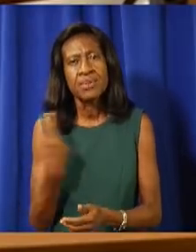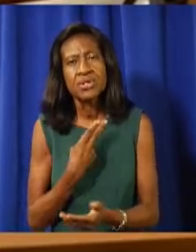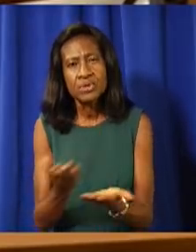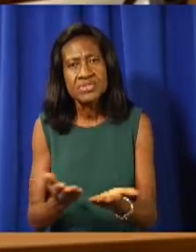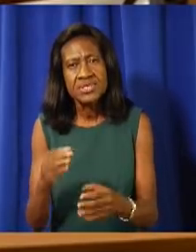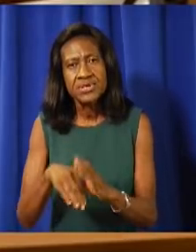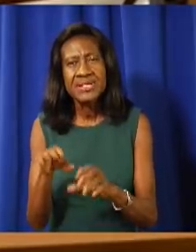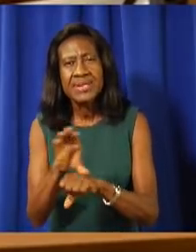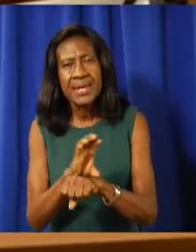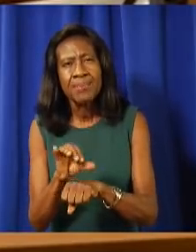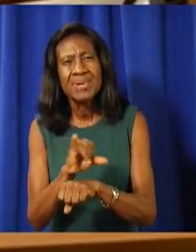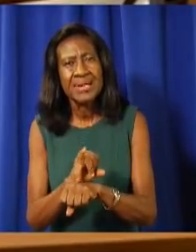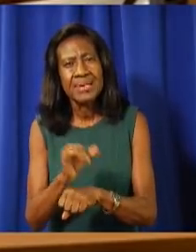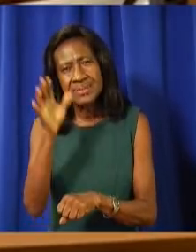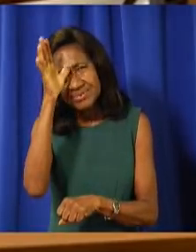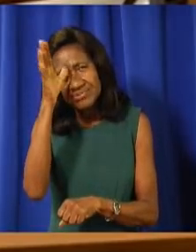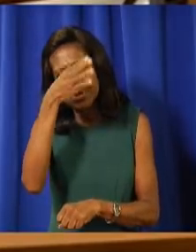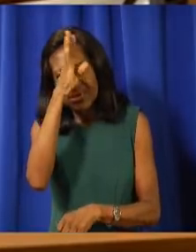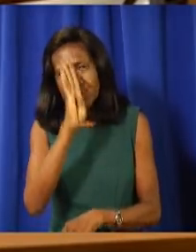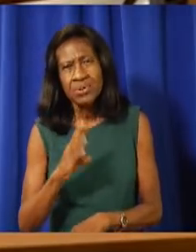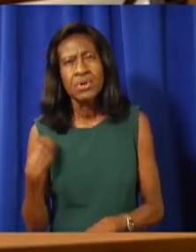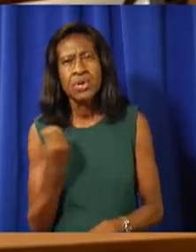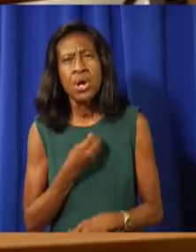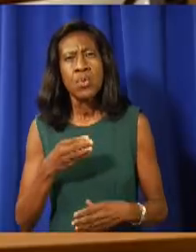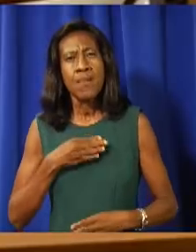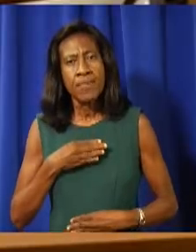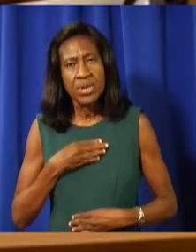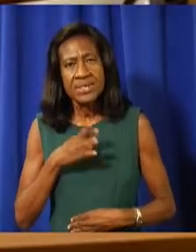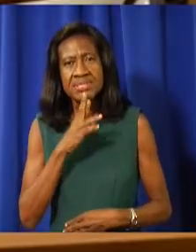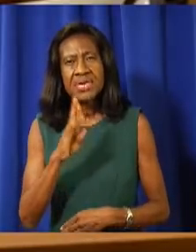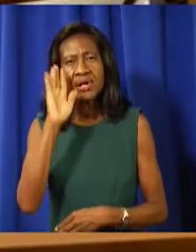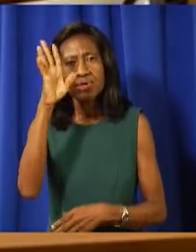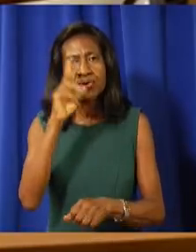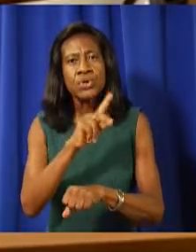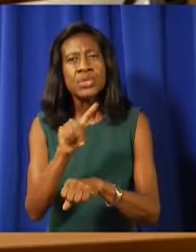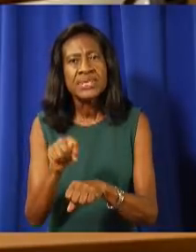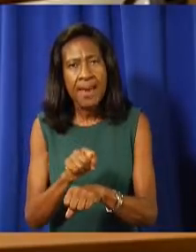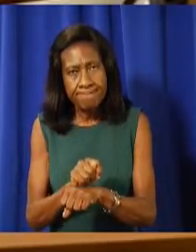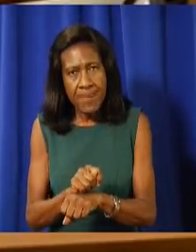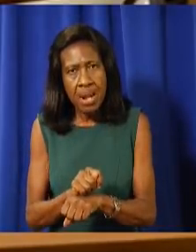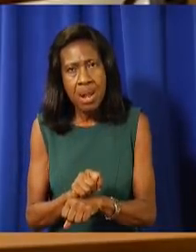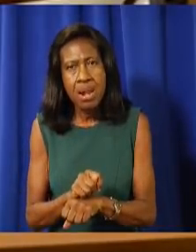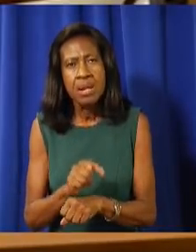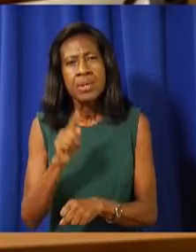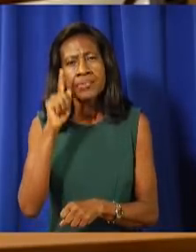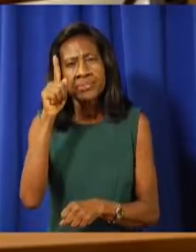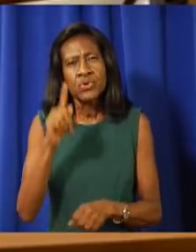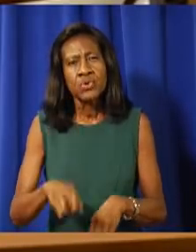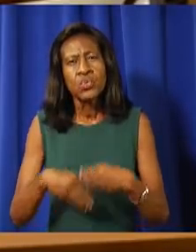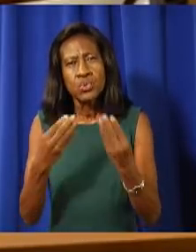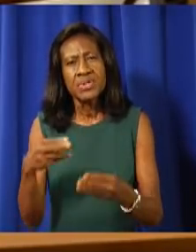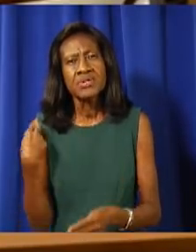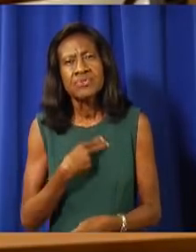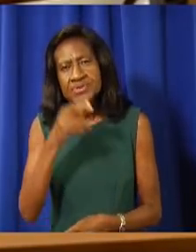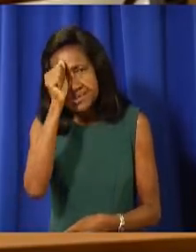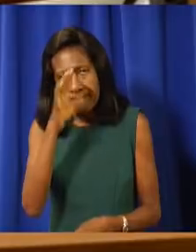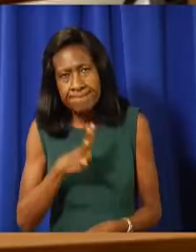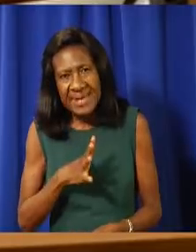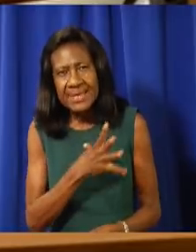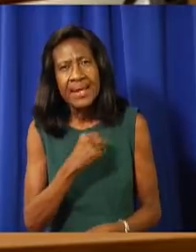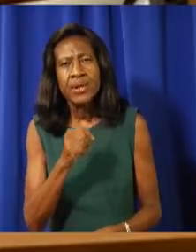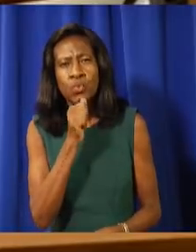Father God, our bodies are the temple of the Lord. You have given us men and women